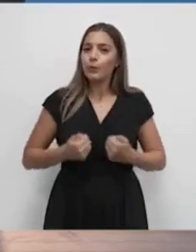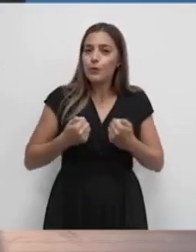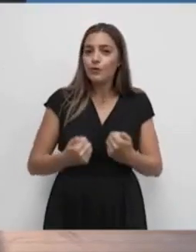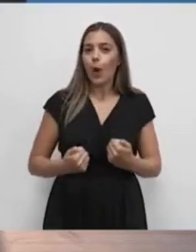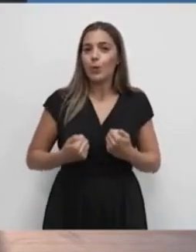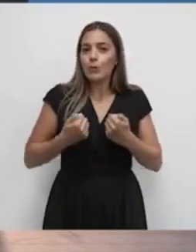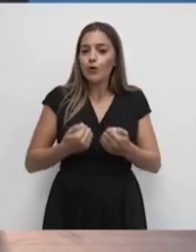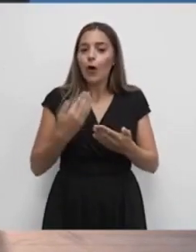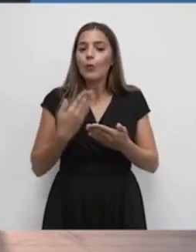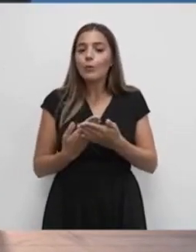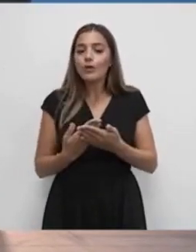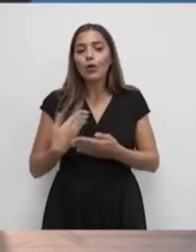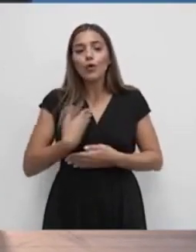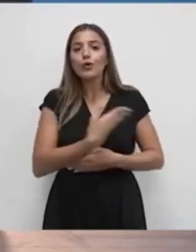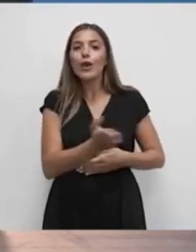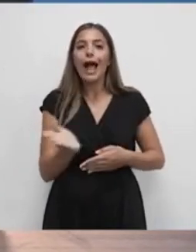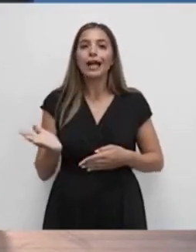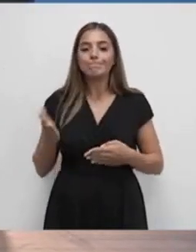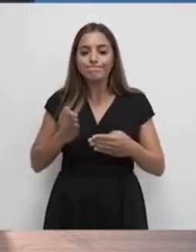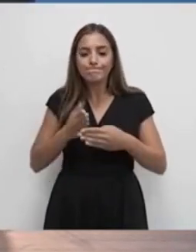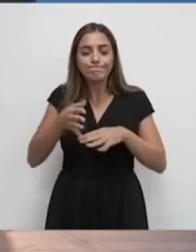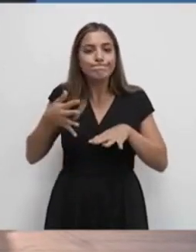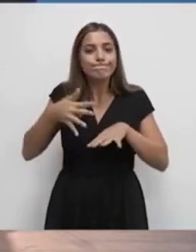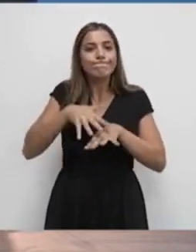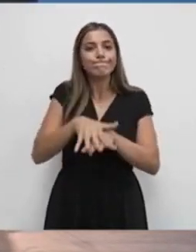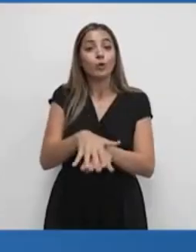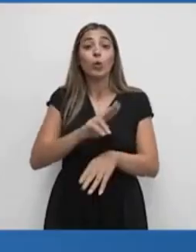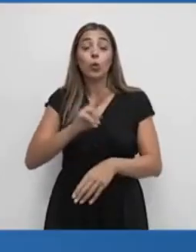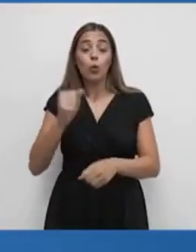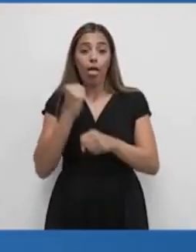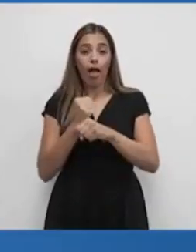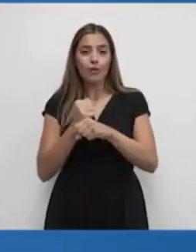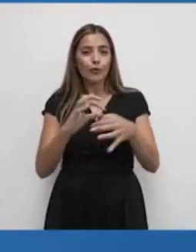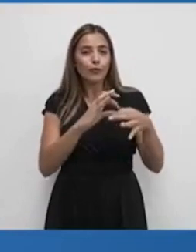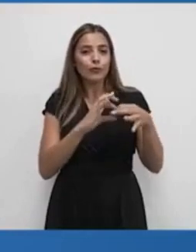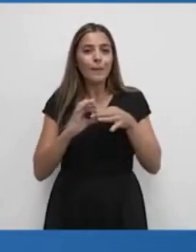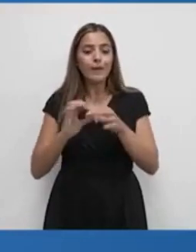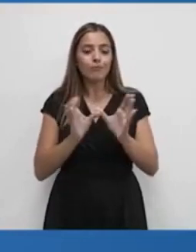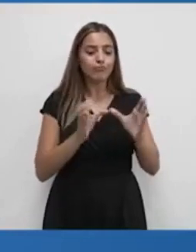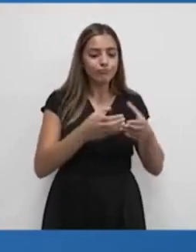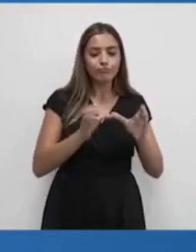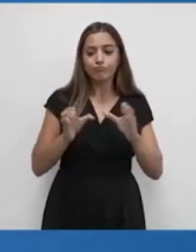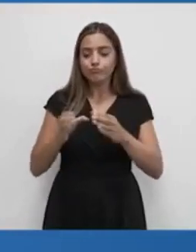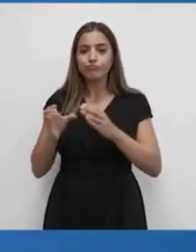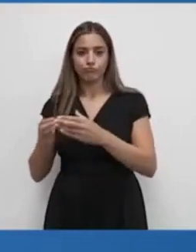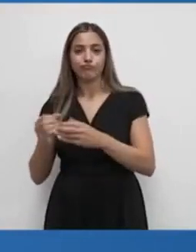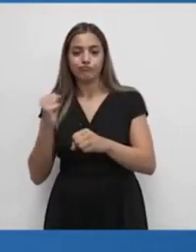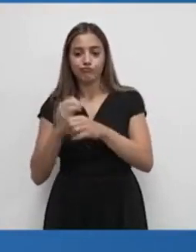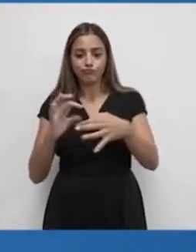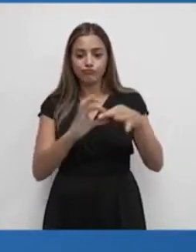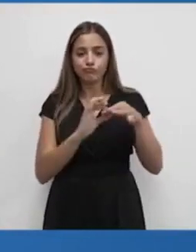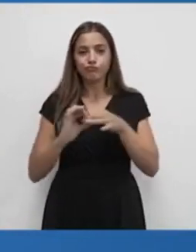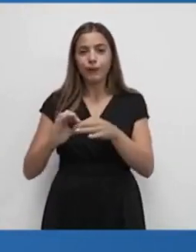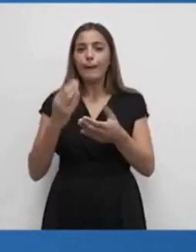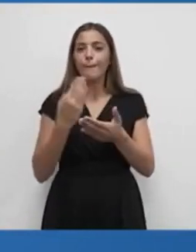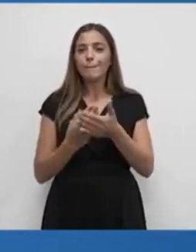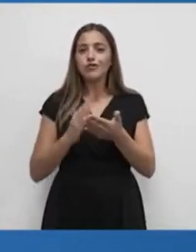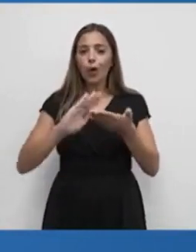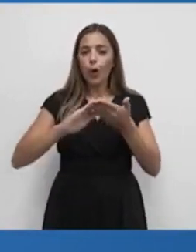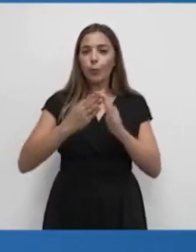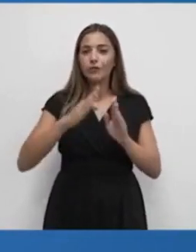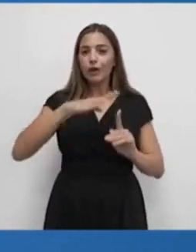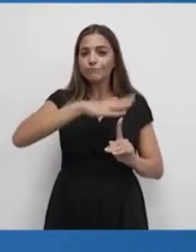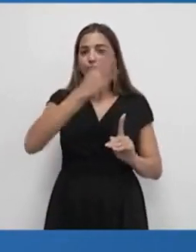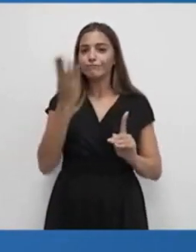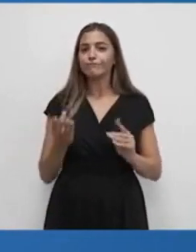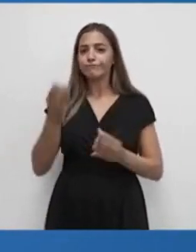we strive to include and partner with other organizations to inform the community and try to